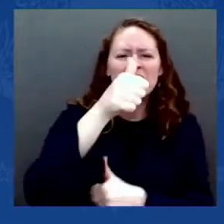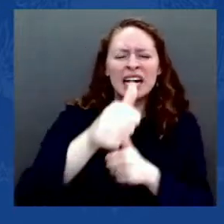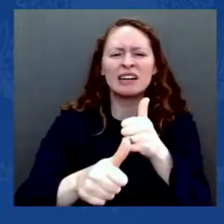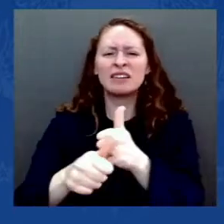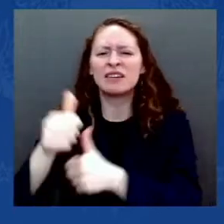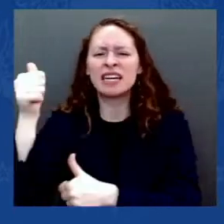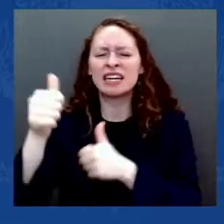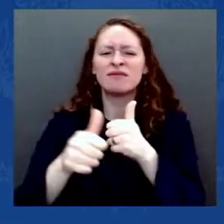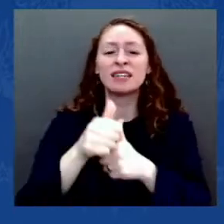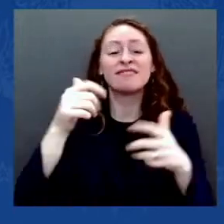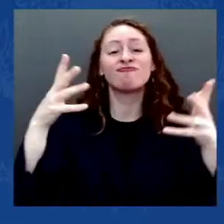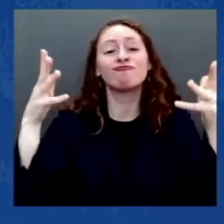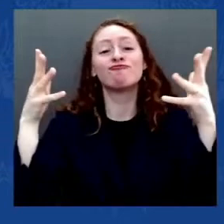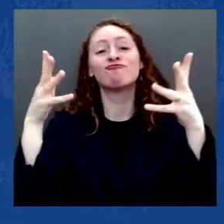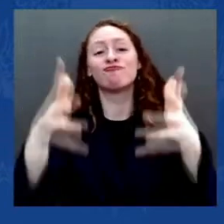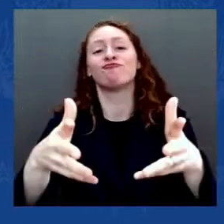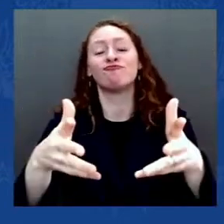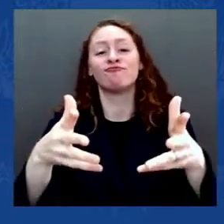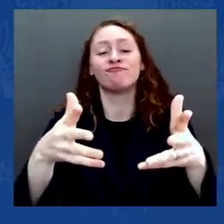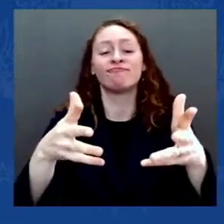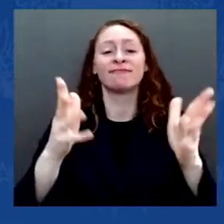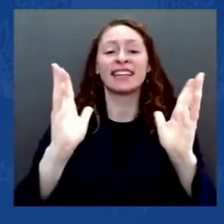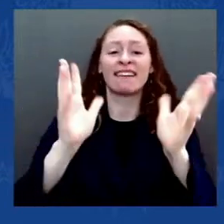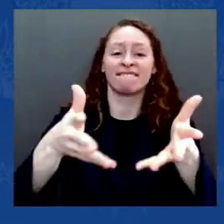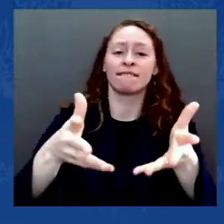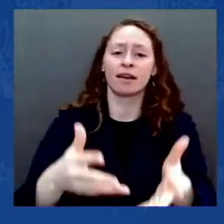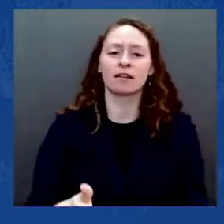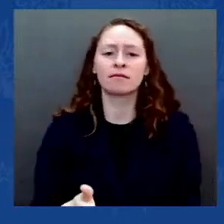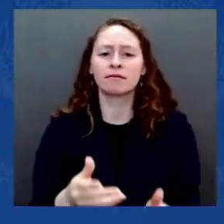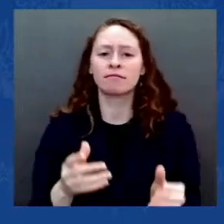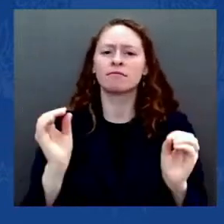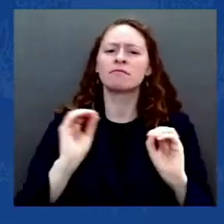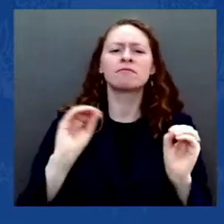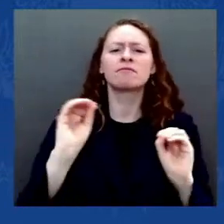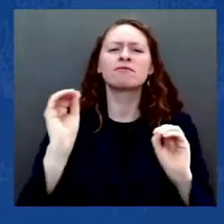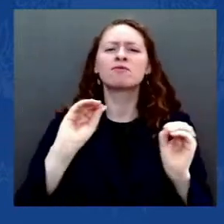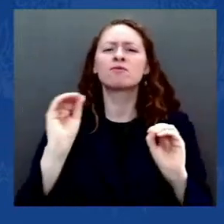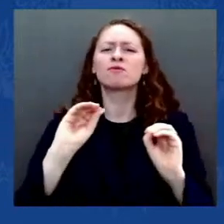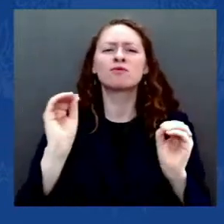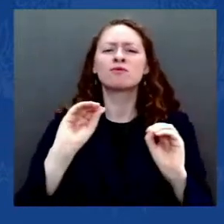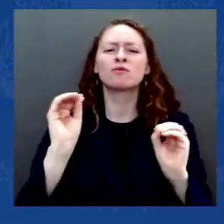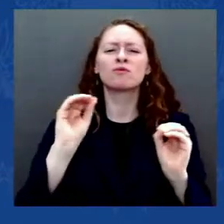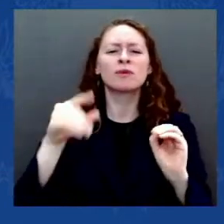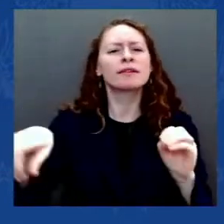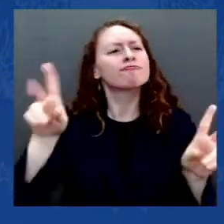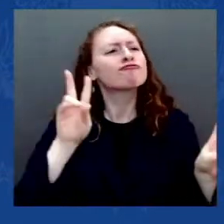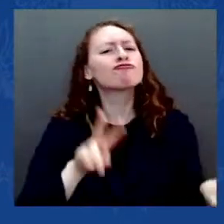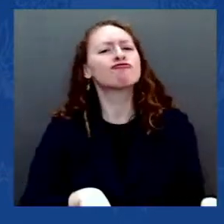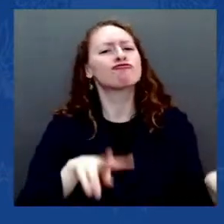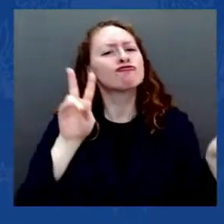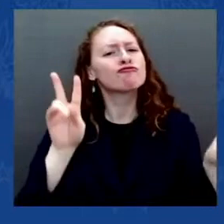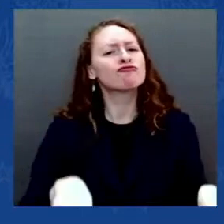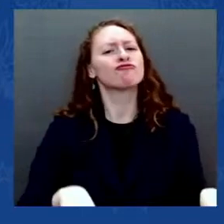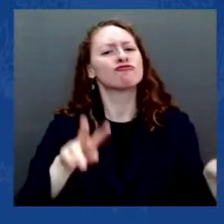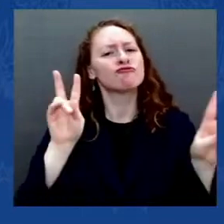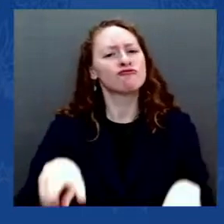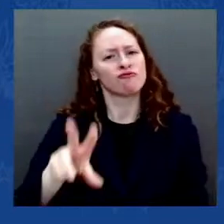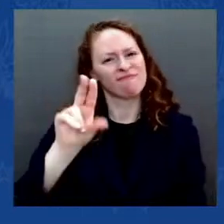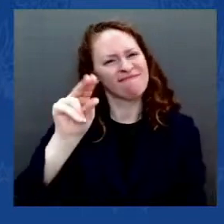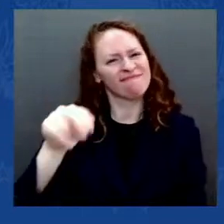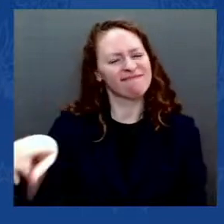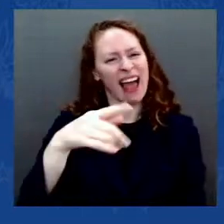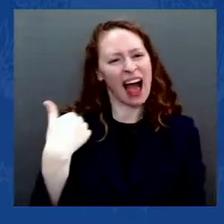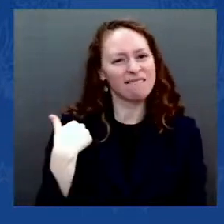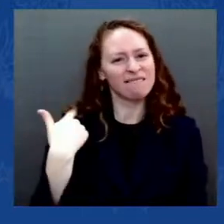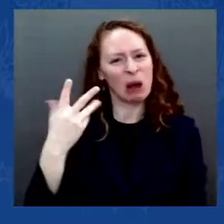This wasn't a group of tourists. This was an armed insurrection. They weren't looking to uphold the